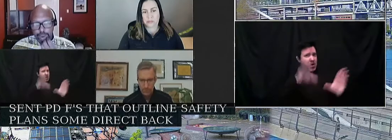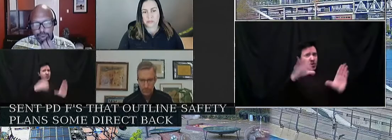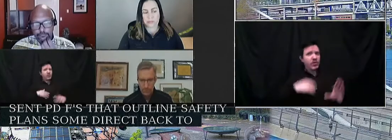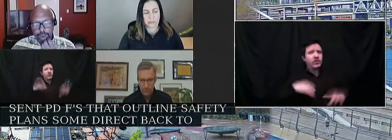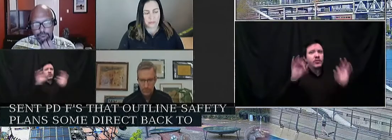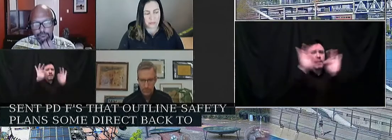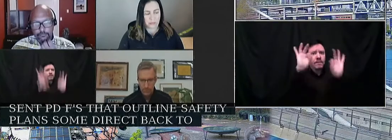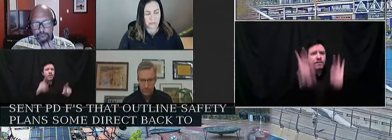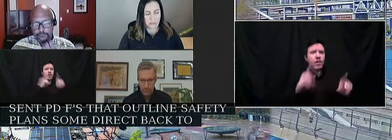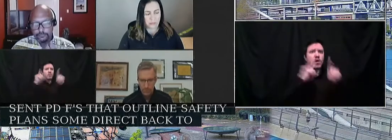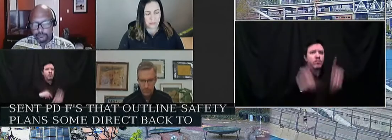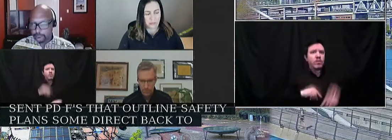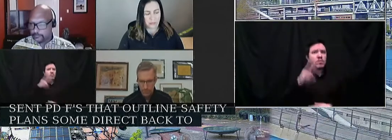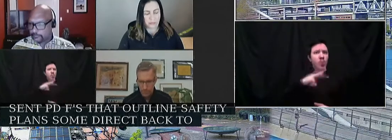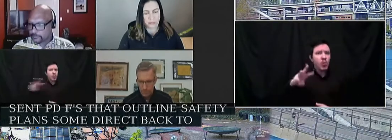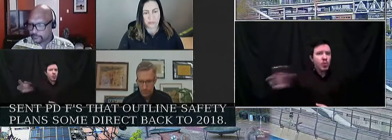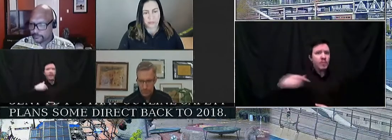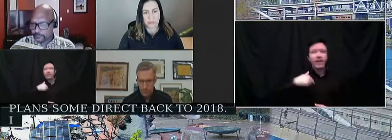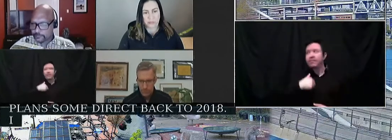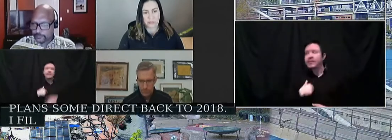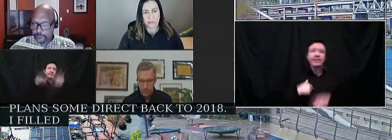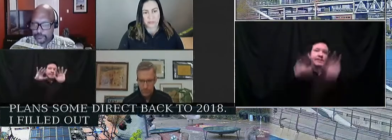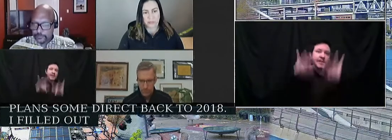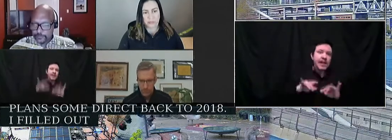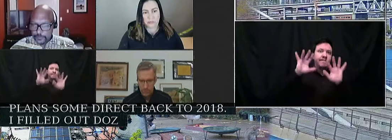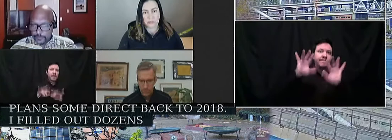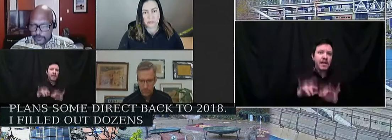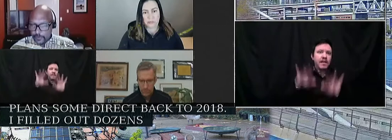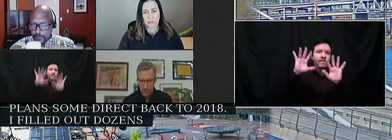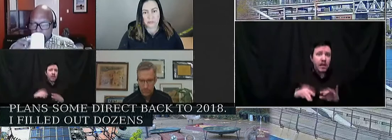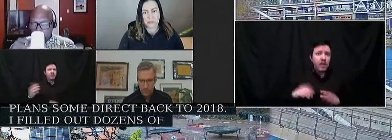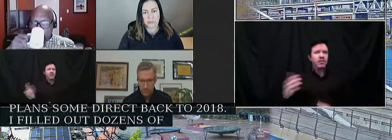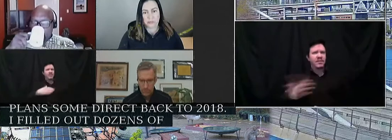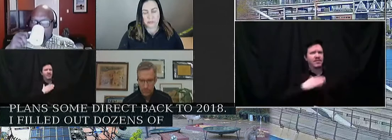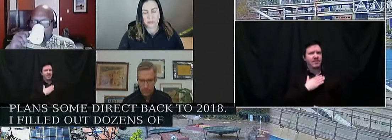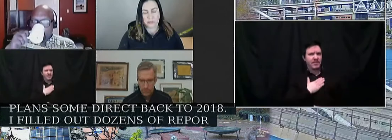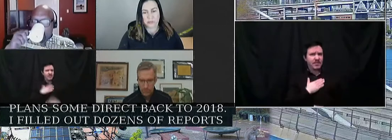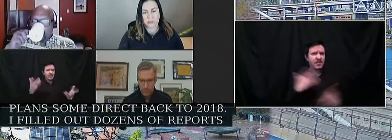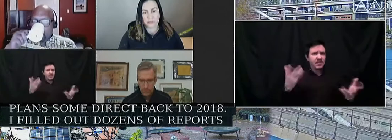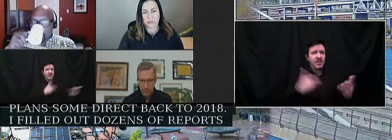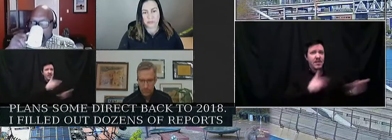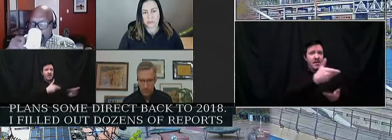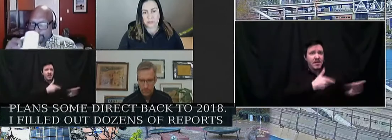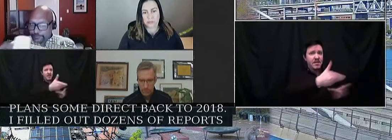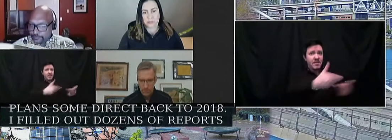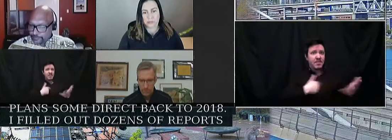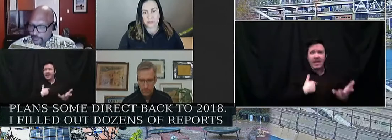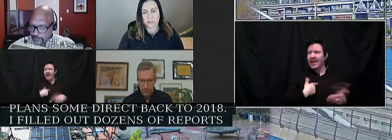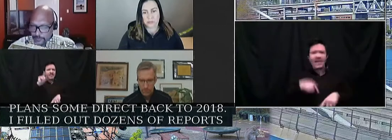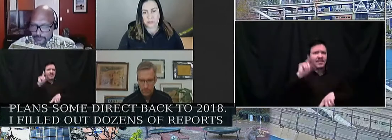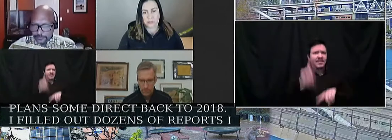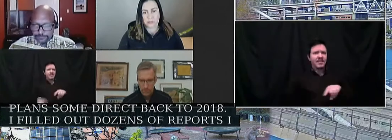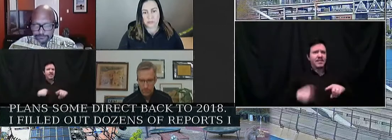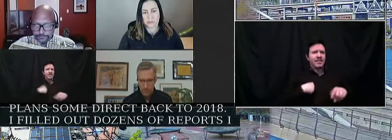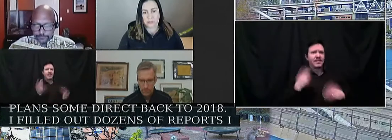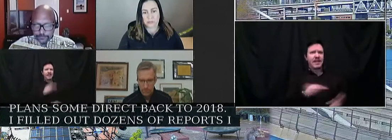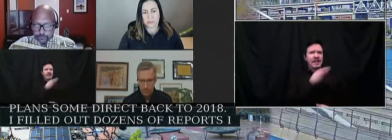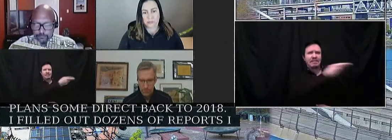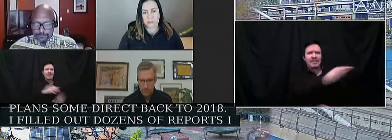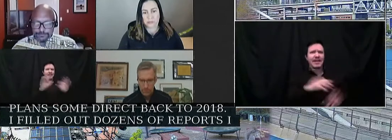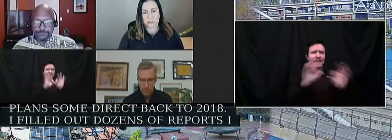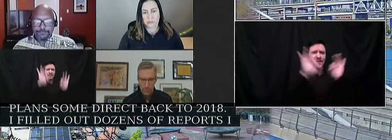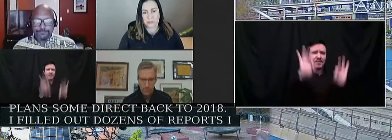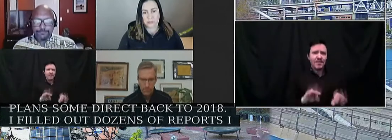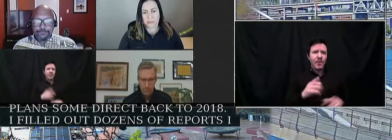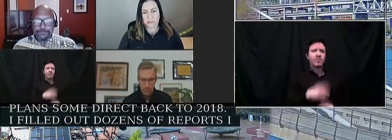reports already and I cannot give my audience members thank yous and PDFs while they get called a bitch for just standing on the sidewalk. My apologies if that offends you, but